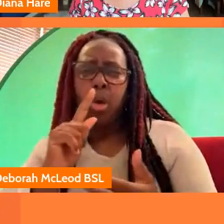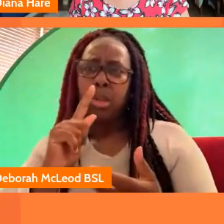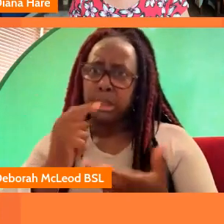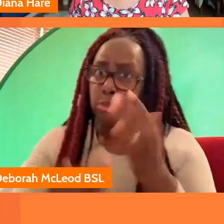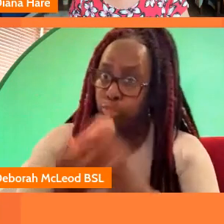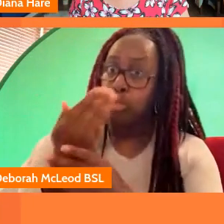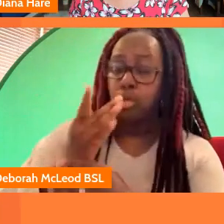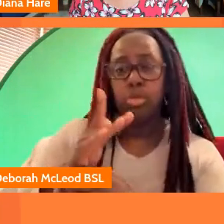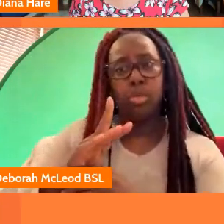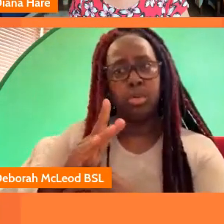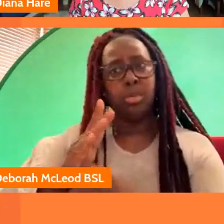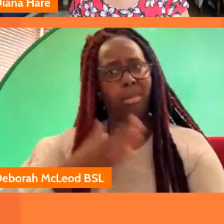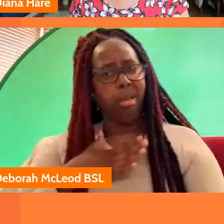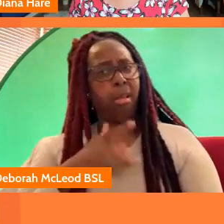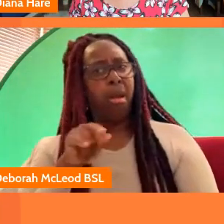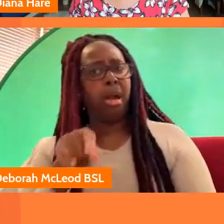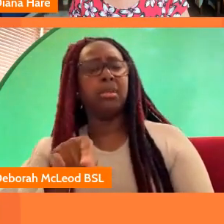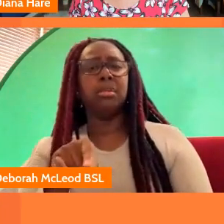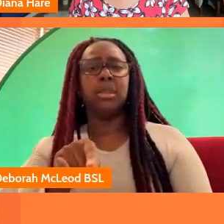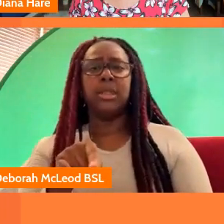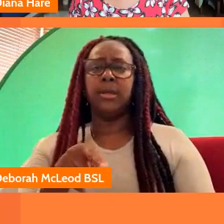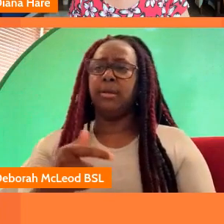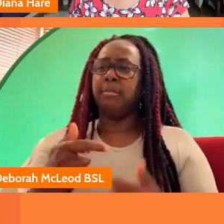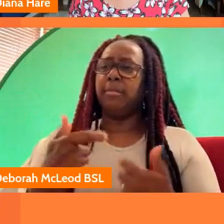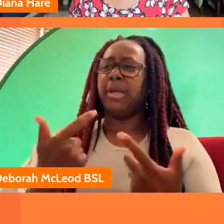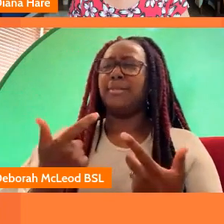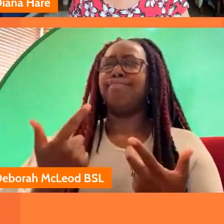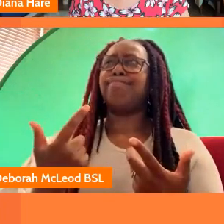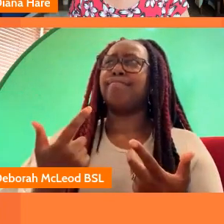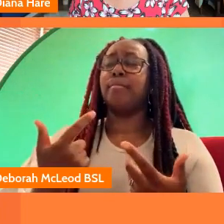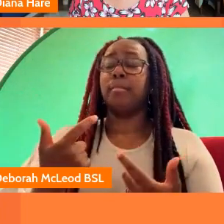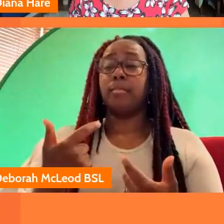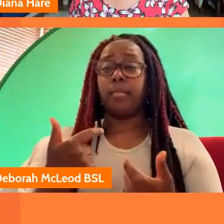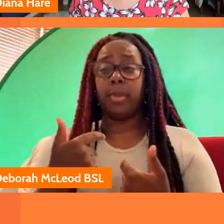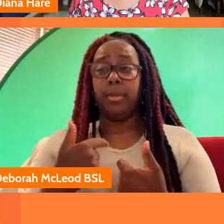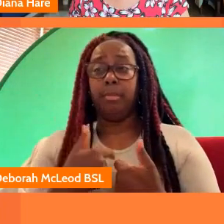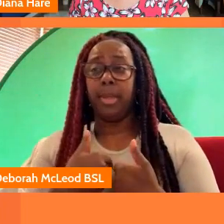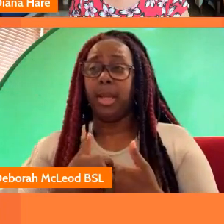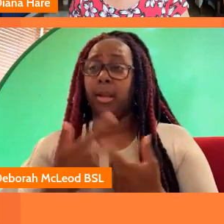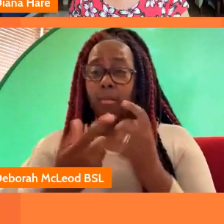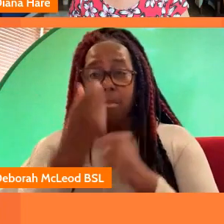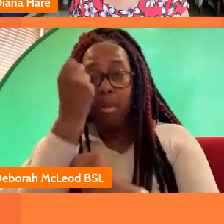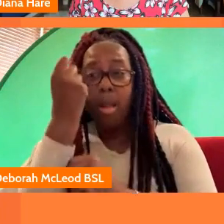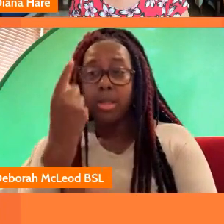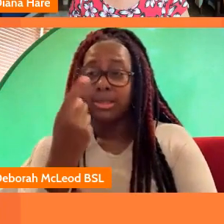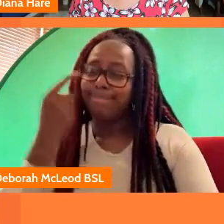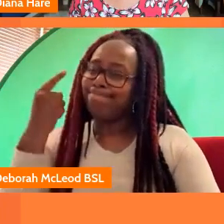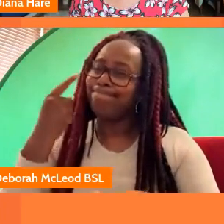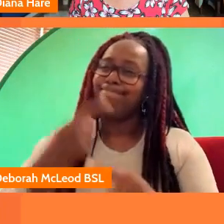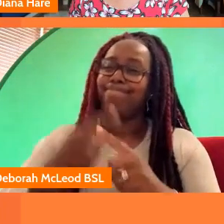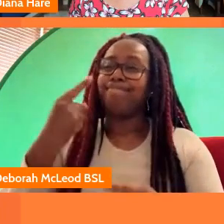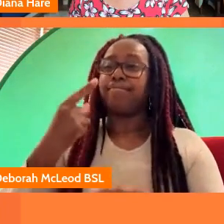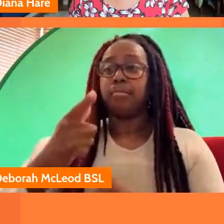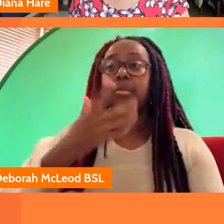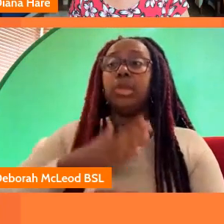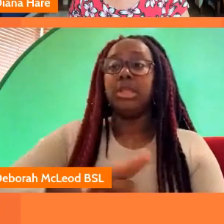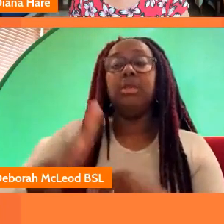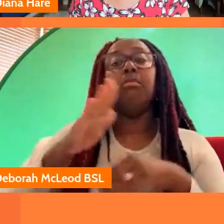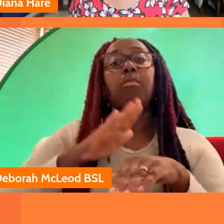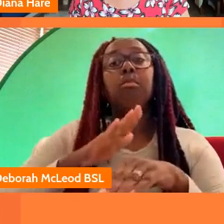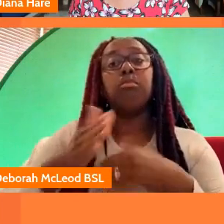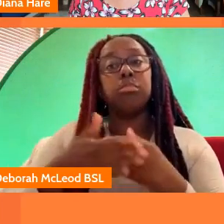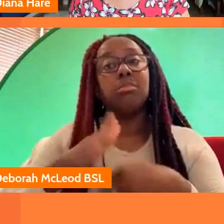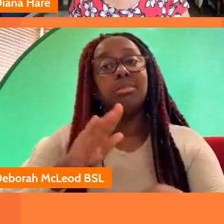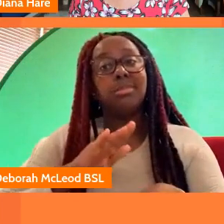um and the way i would you know the one thing i would say is that we would understand immediately that this is going to need more time